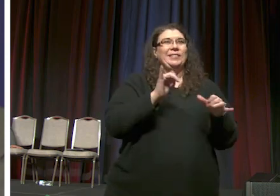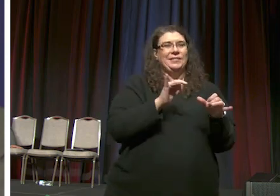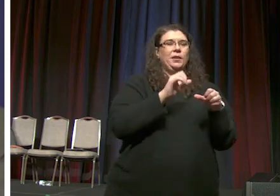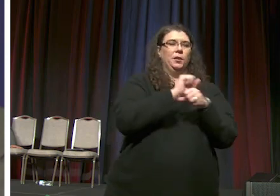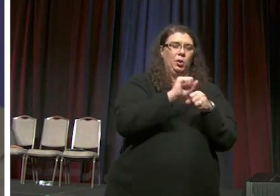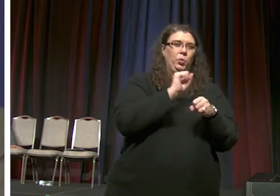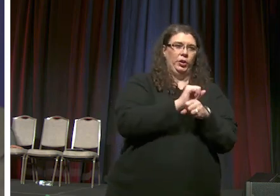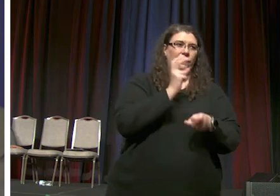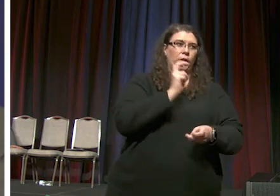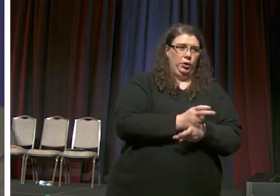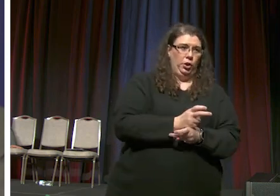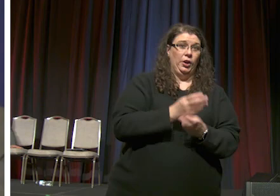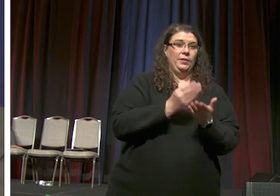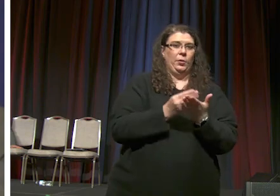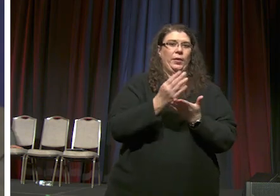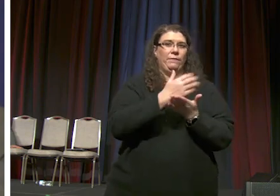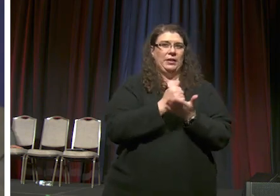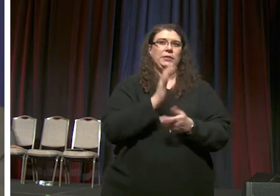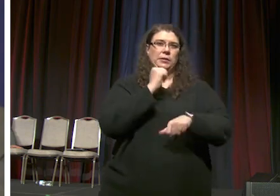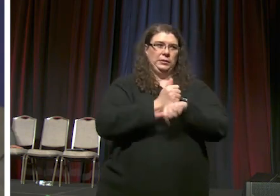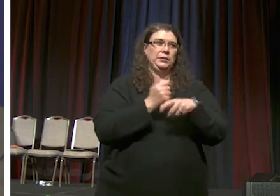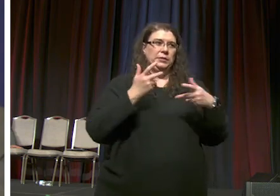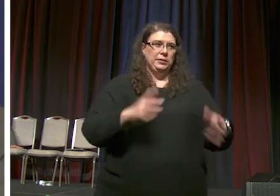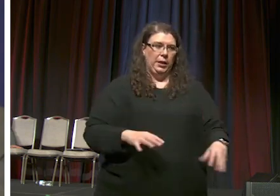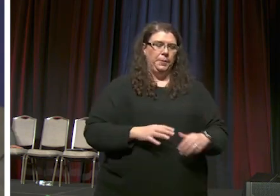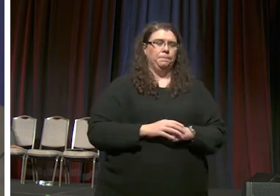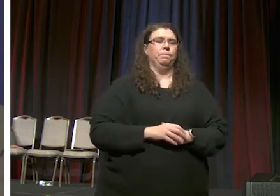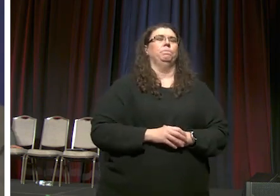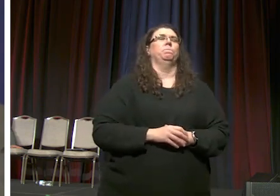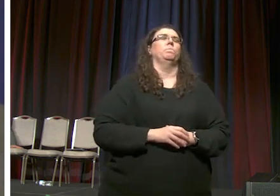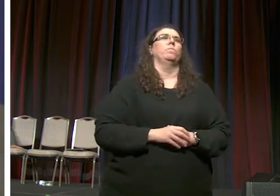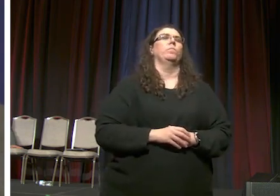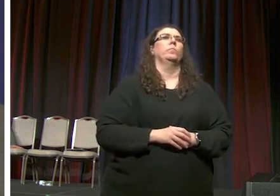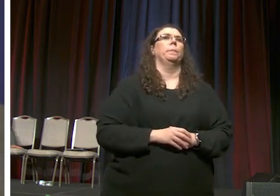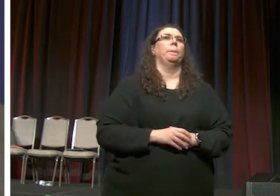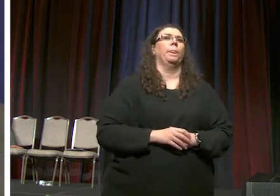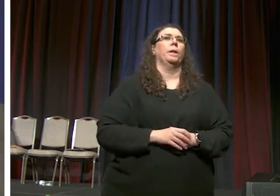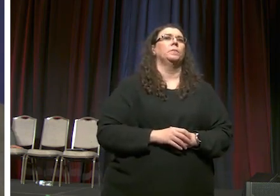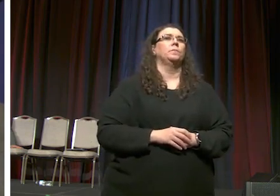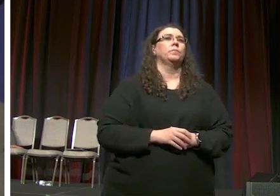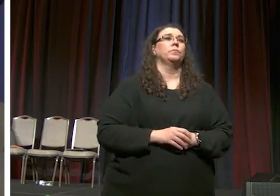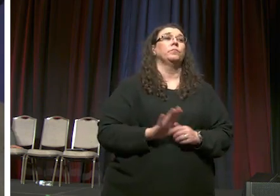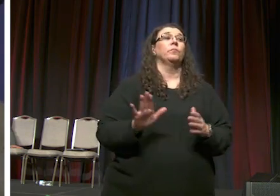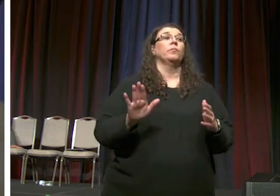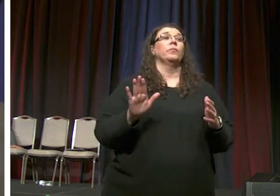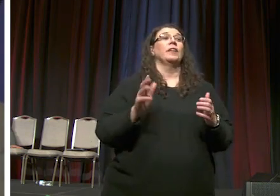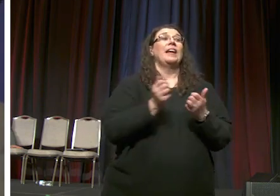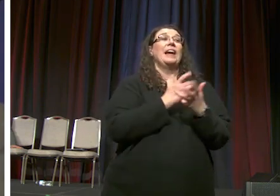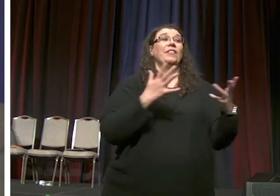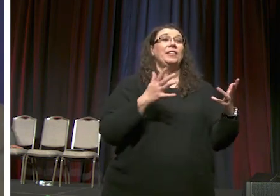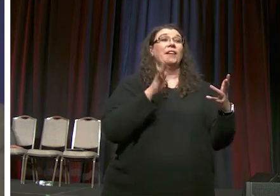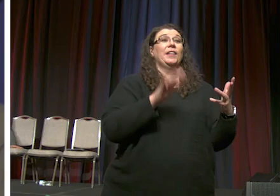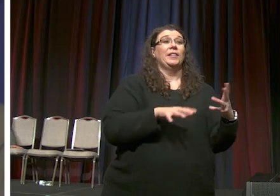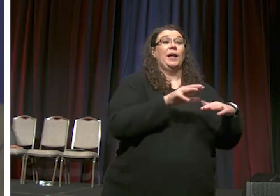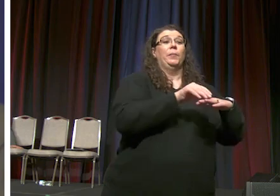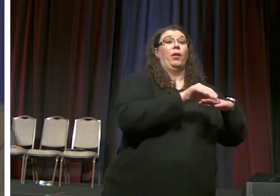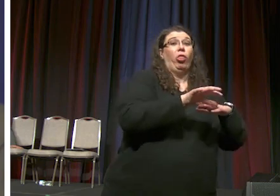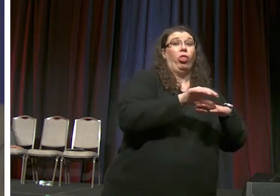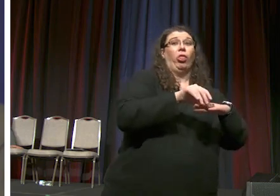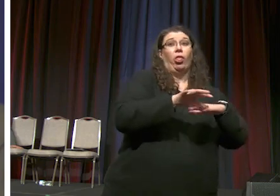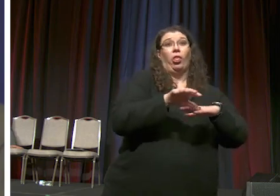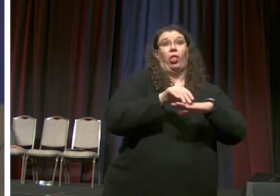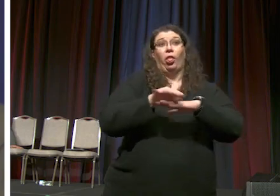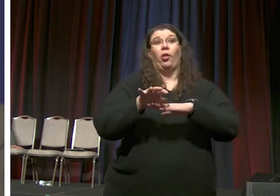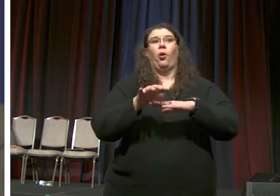working very hard so the funding is set all of the places that that may pinch um or